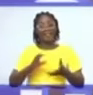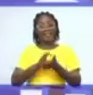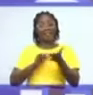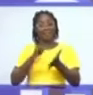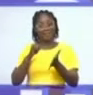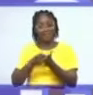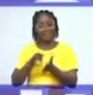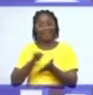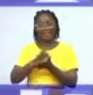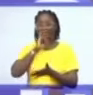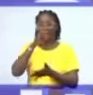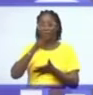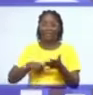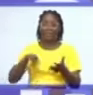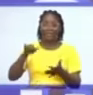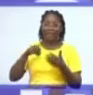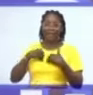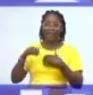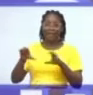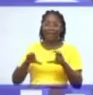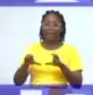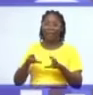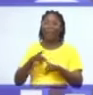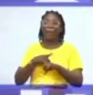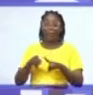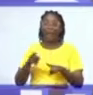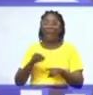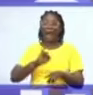assure you, it will go immediately. Look,